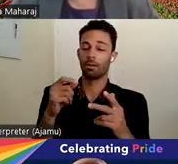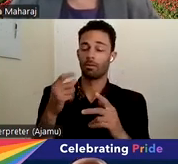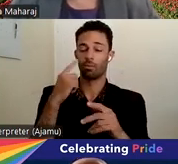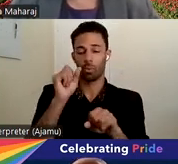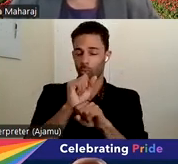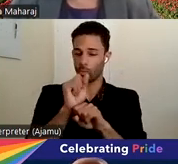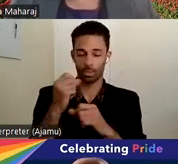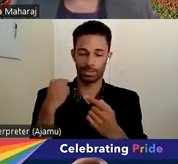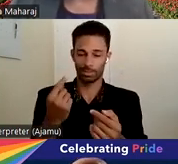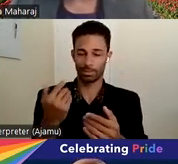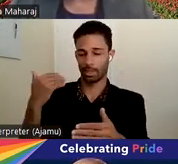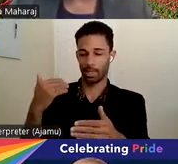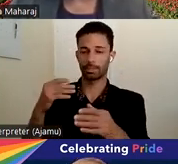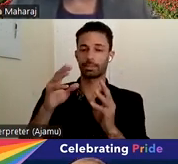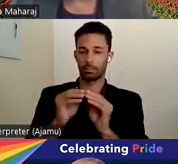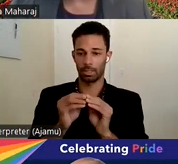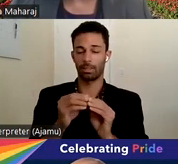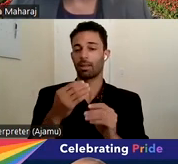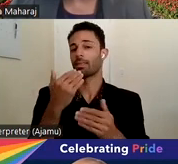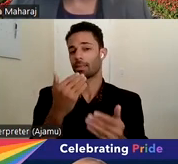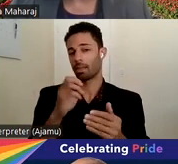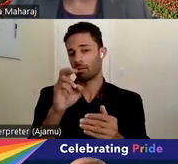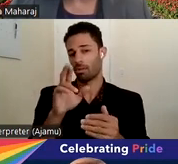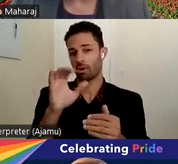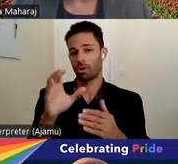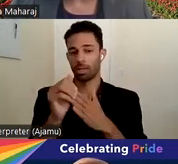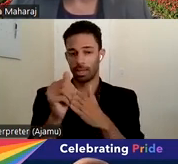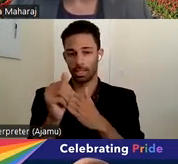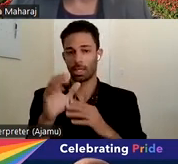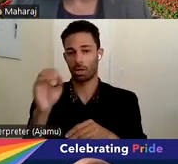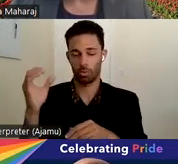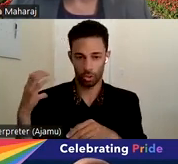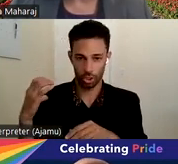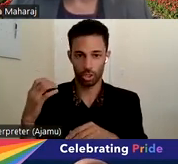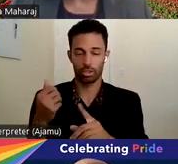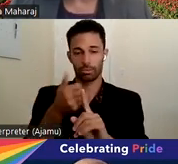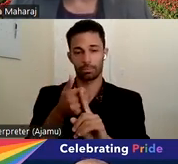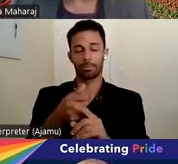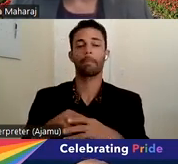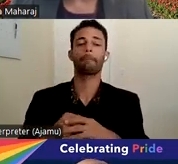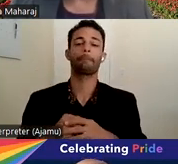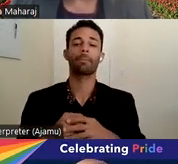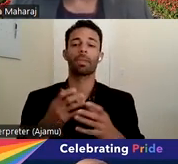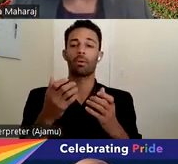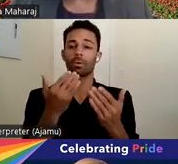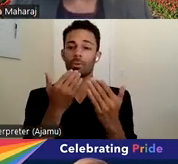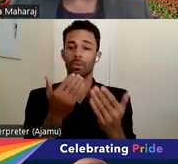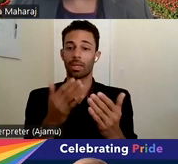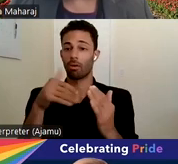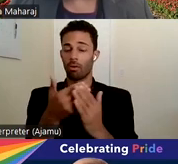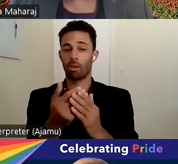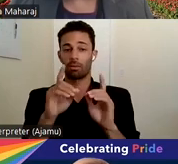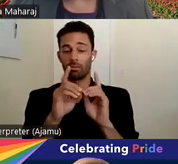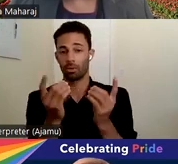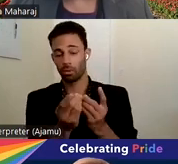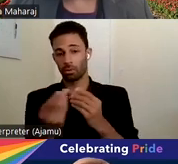Eric, Eric Dowdy for leading us as our co-chair. I also want to especially thank all of the departments that are joining us. We have